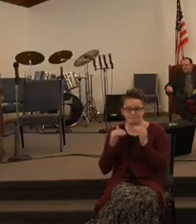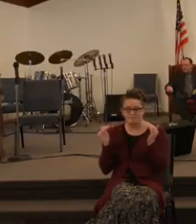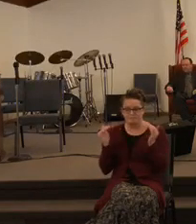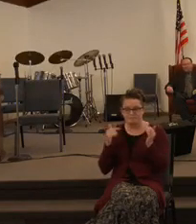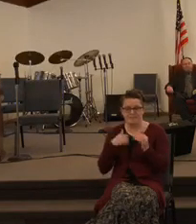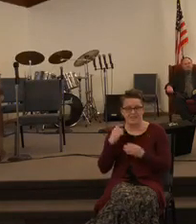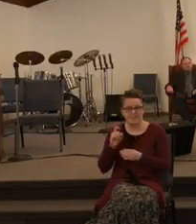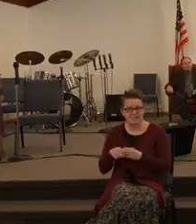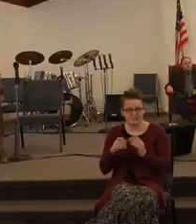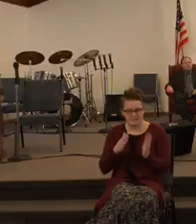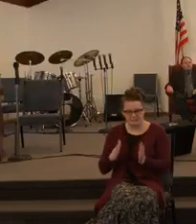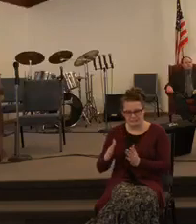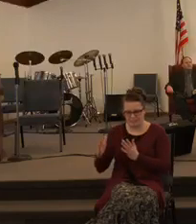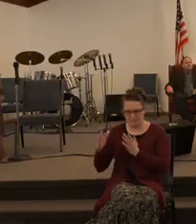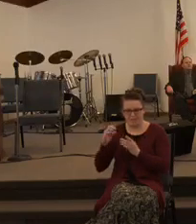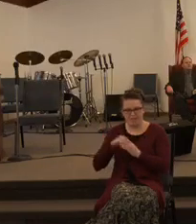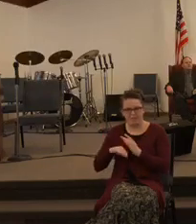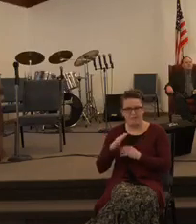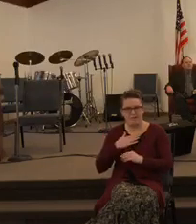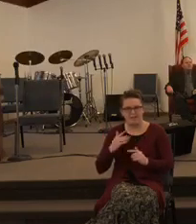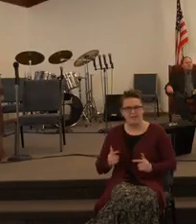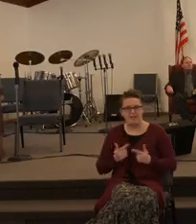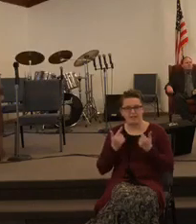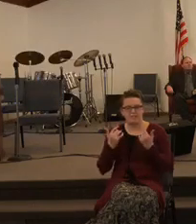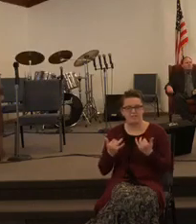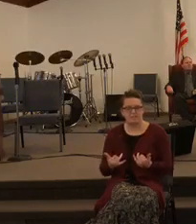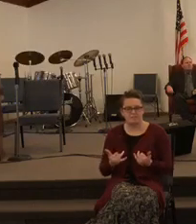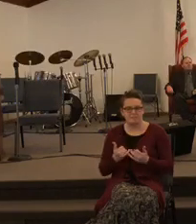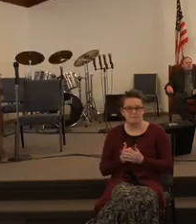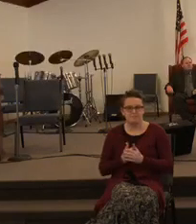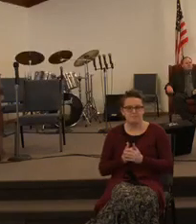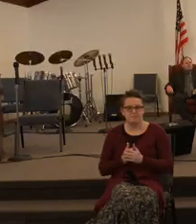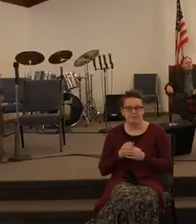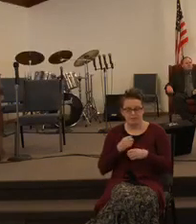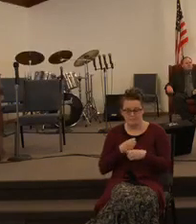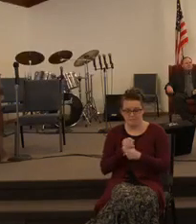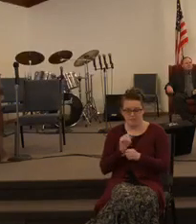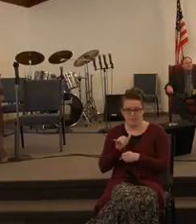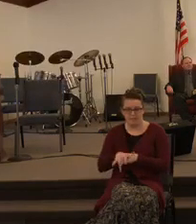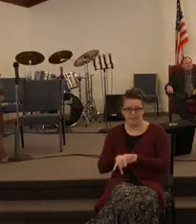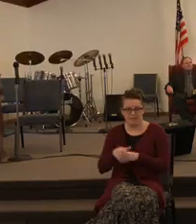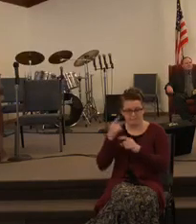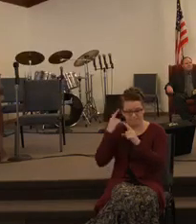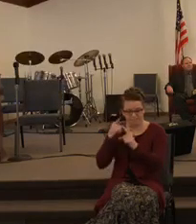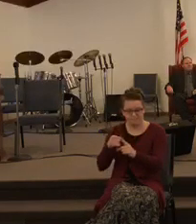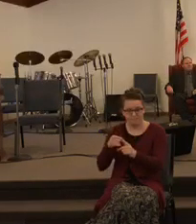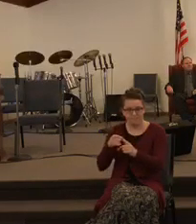I've got to make preparation in my life to make that destination.